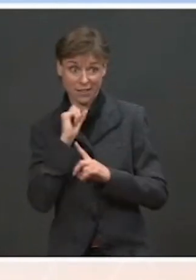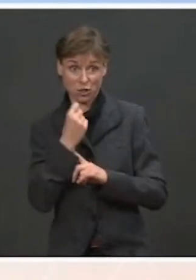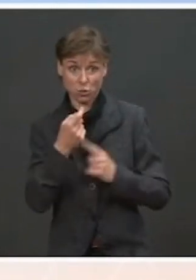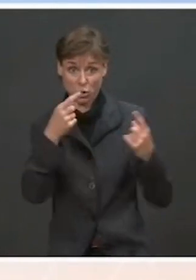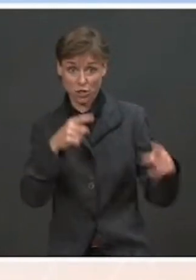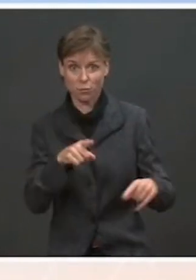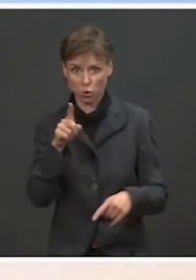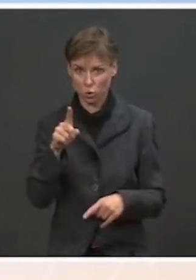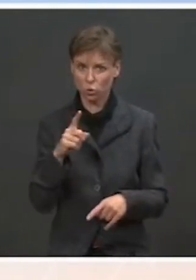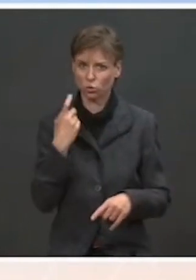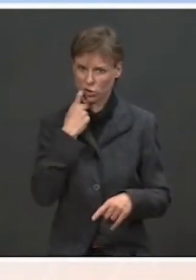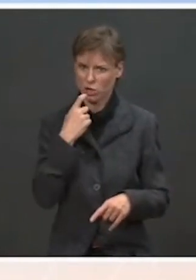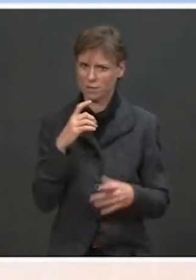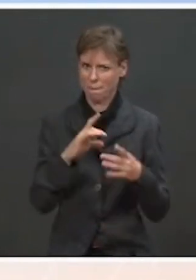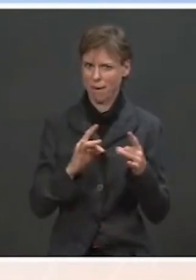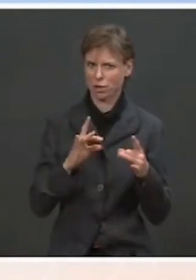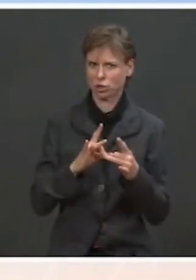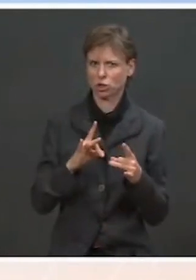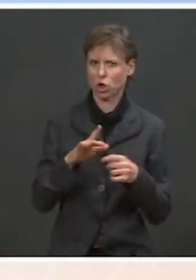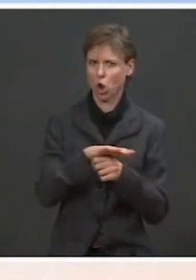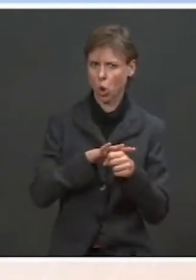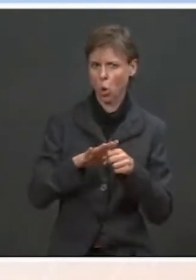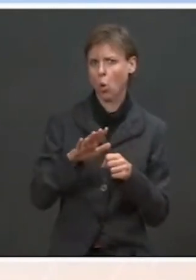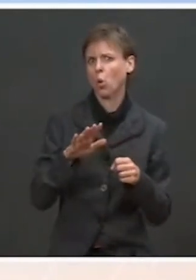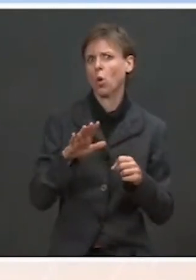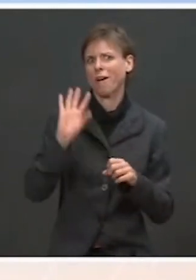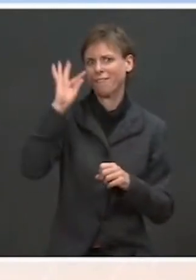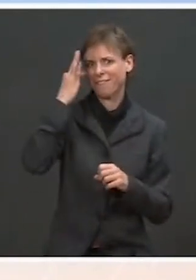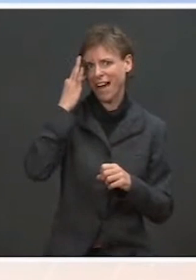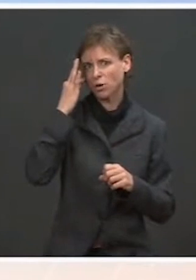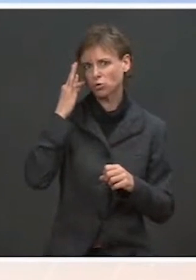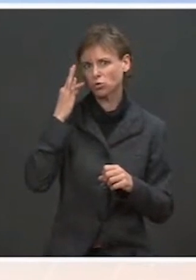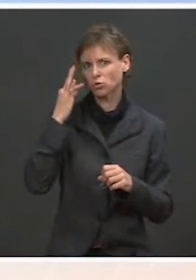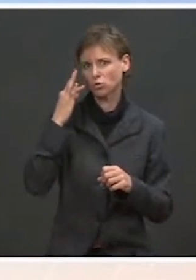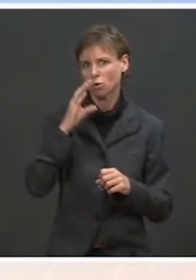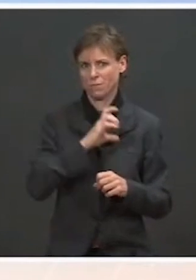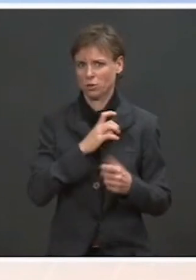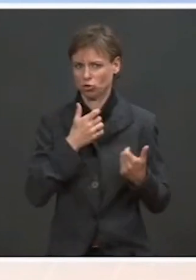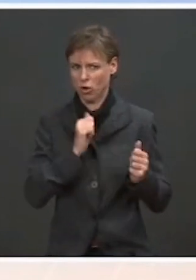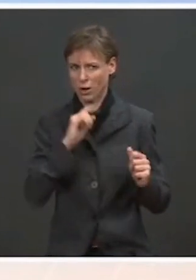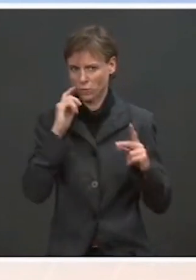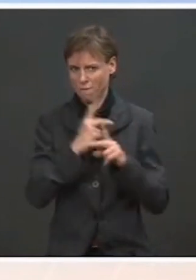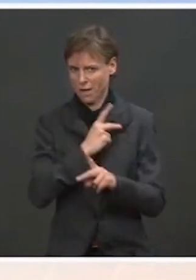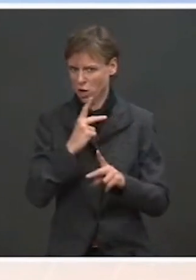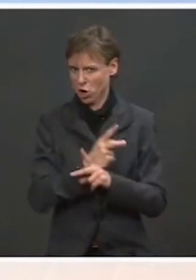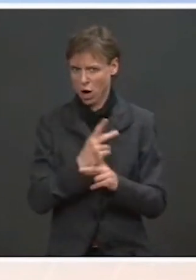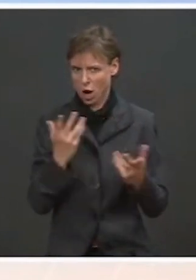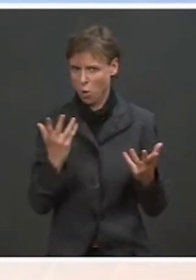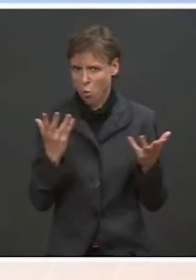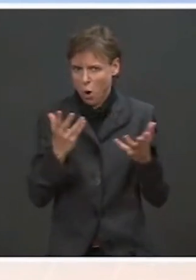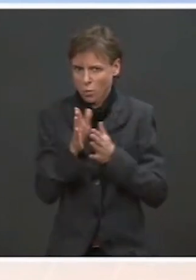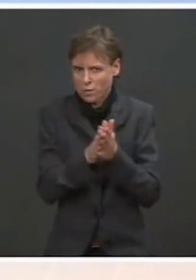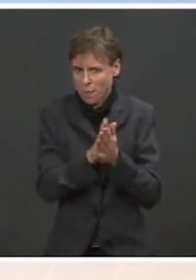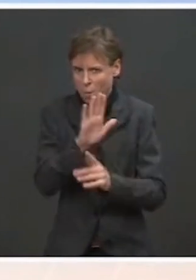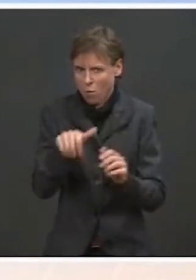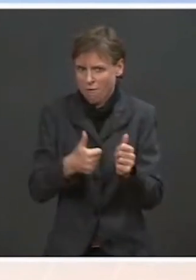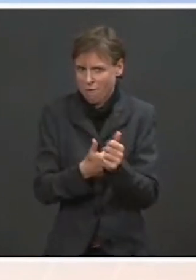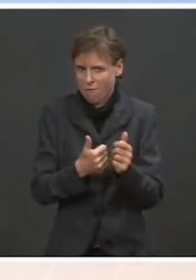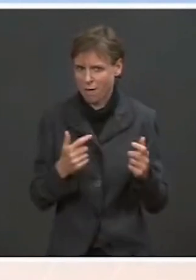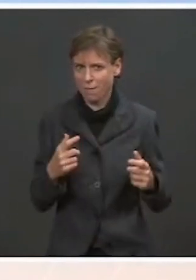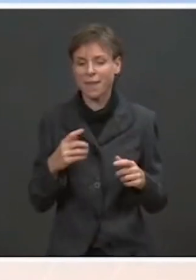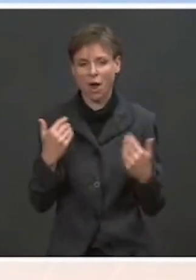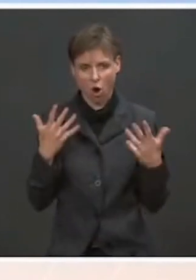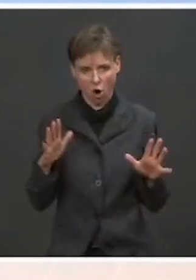local and federal law enforcement are still determining a motive. They had their own press conference this morning. That doesn't change the fact that